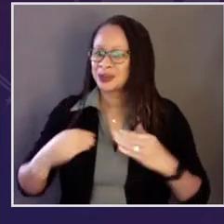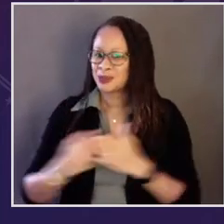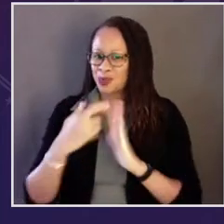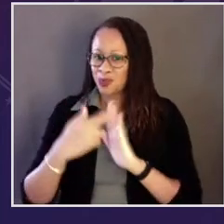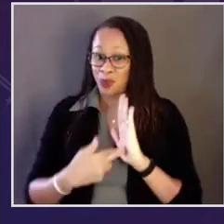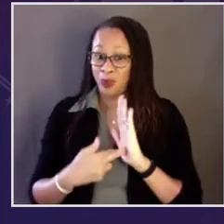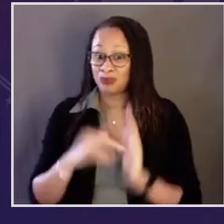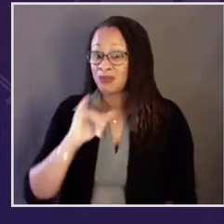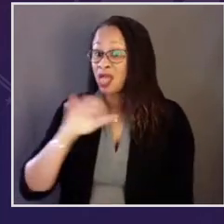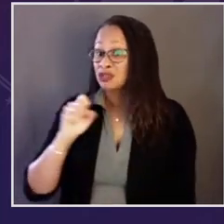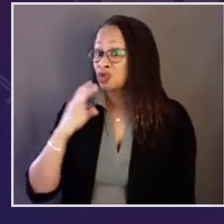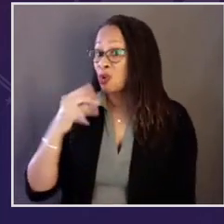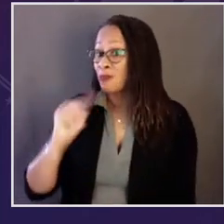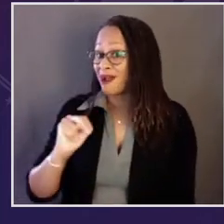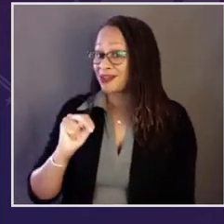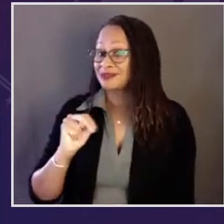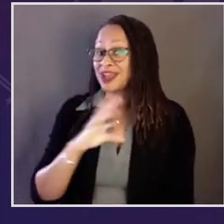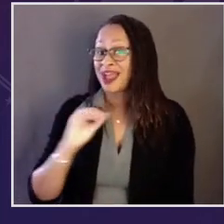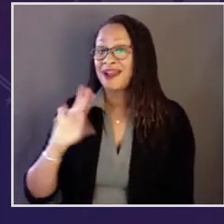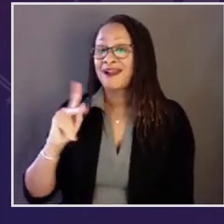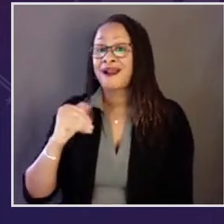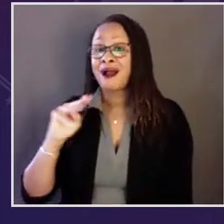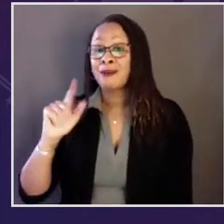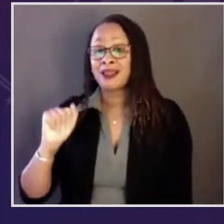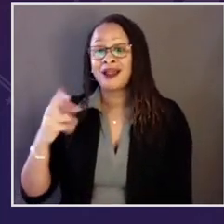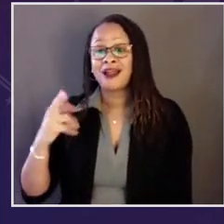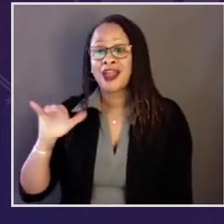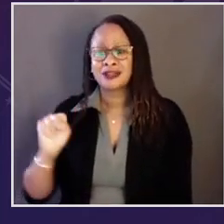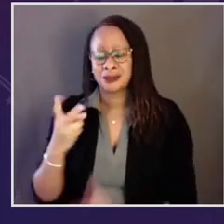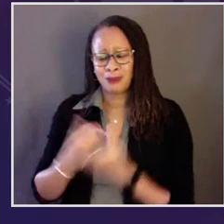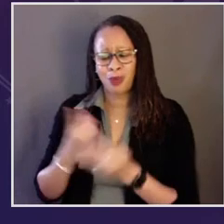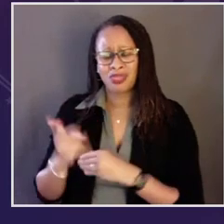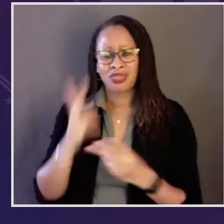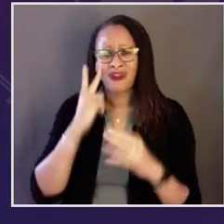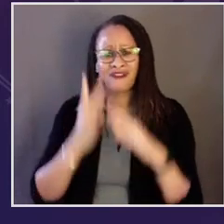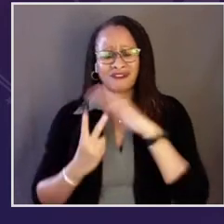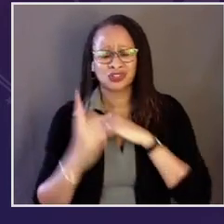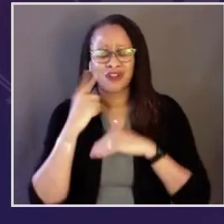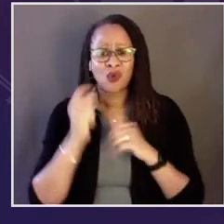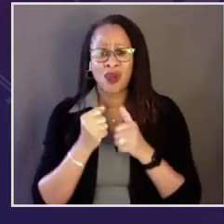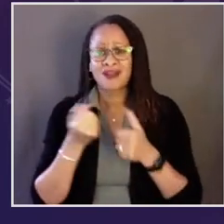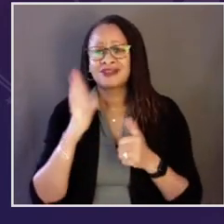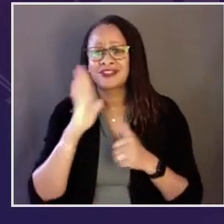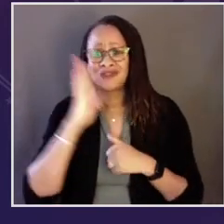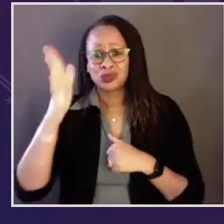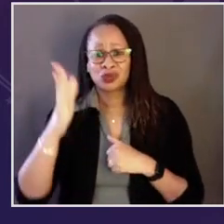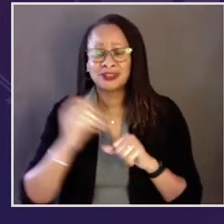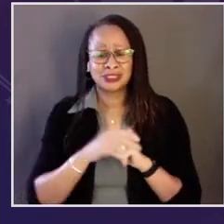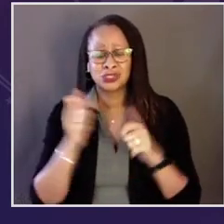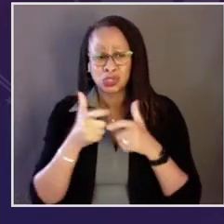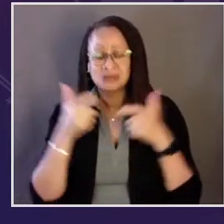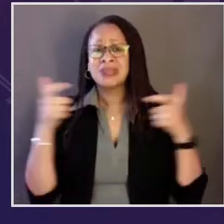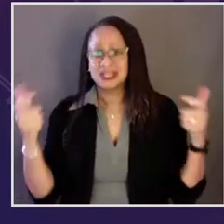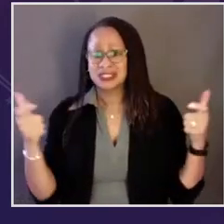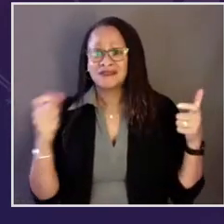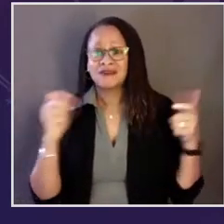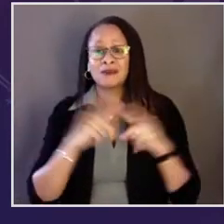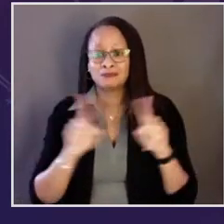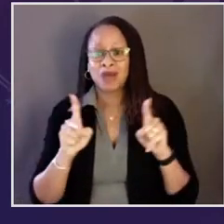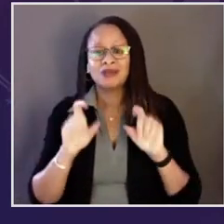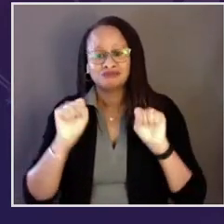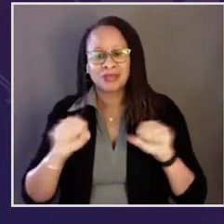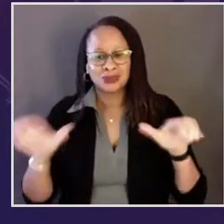and excited to take on this role. Joe Biden and Kamala Harris' vision for our future